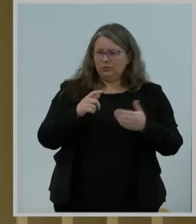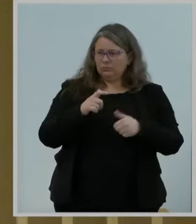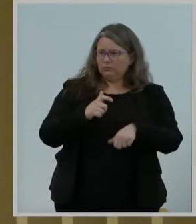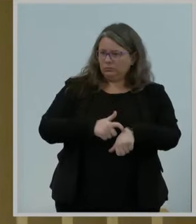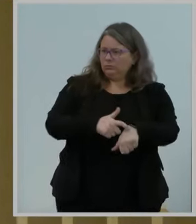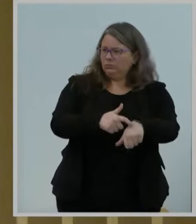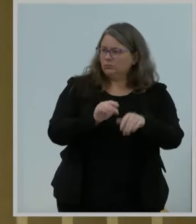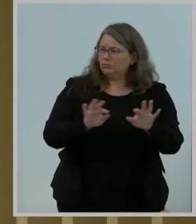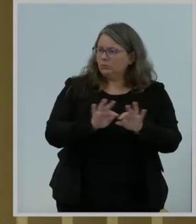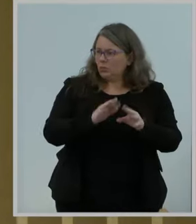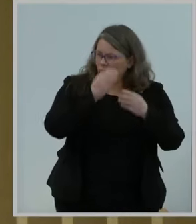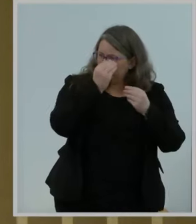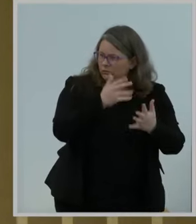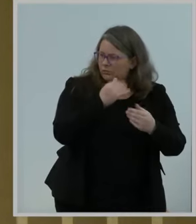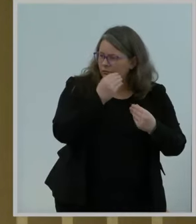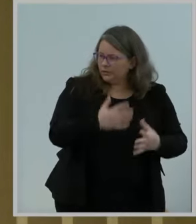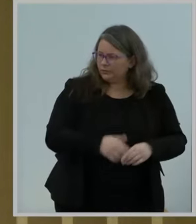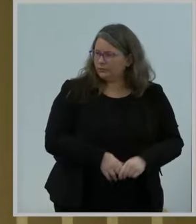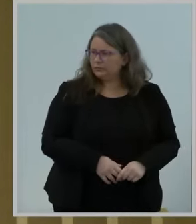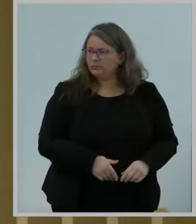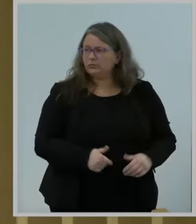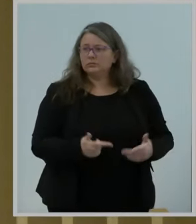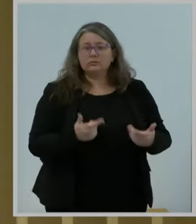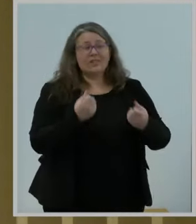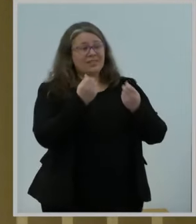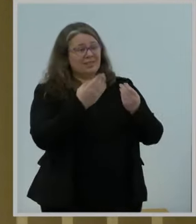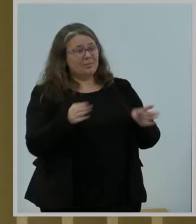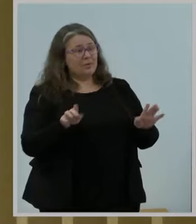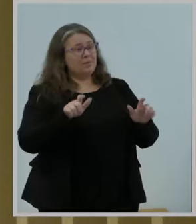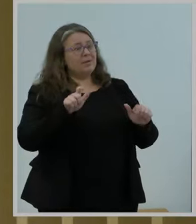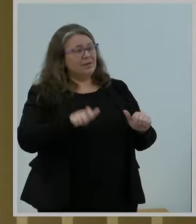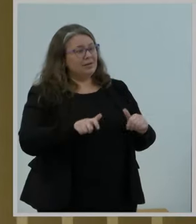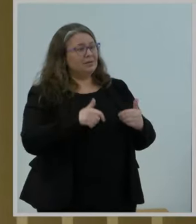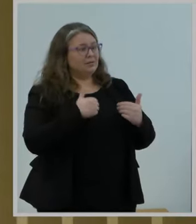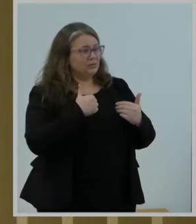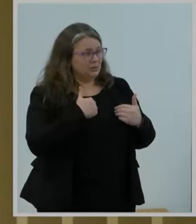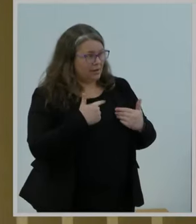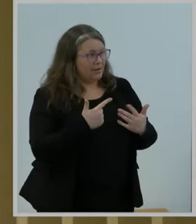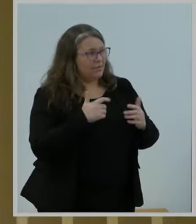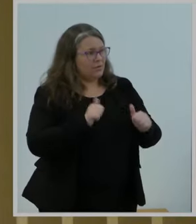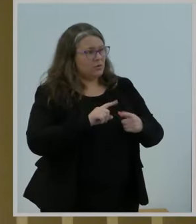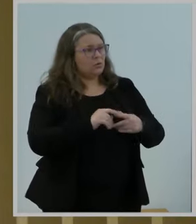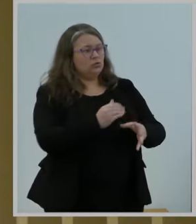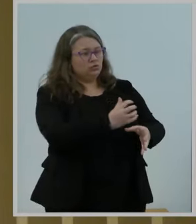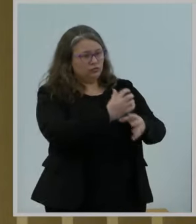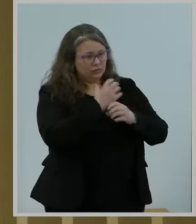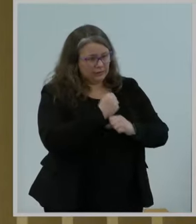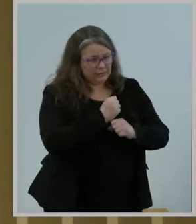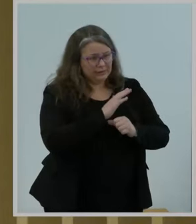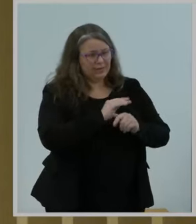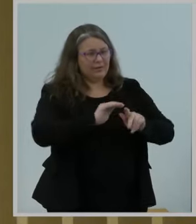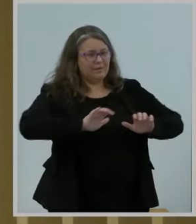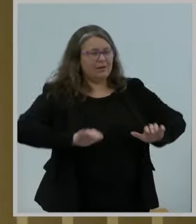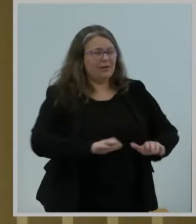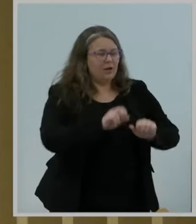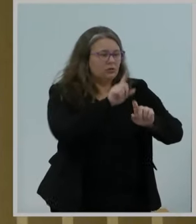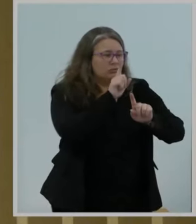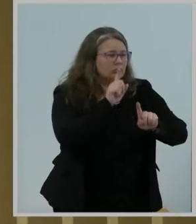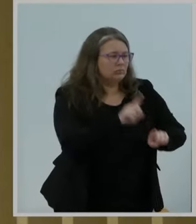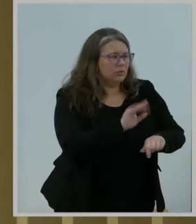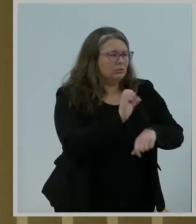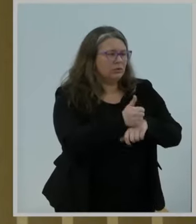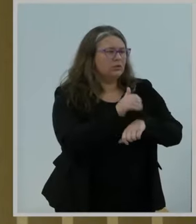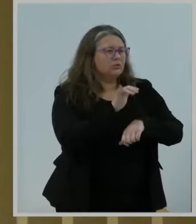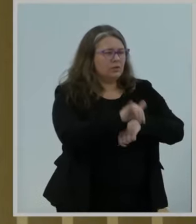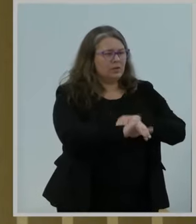and act upon WIA messages immediately and too frequently. It is among the most vulnerable members of our communities,